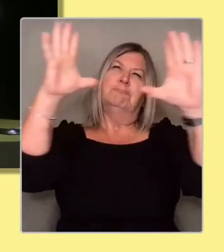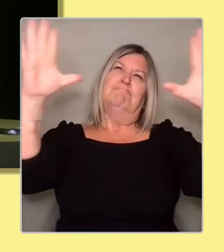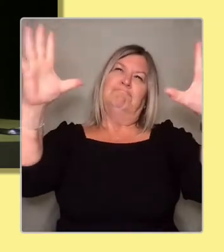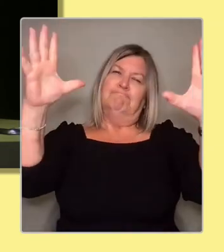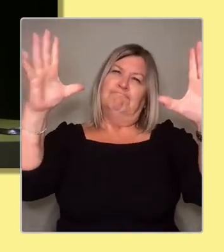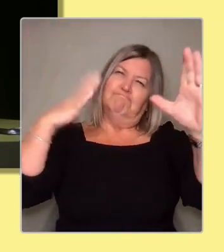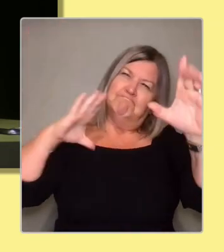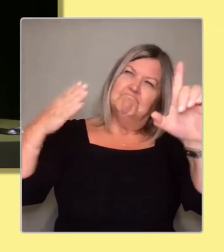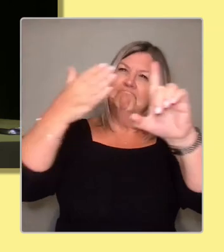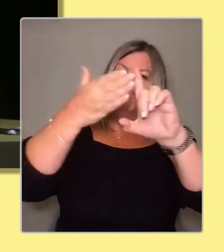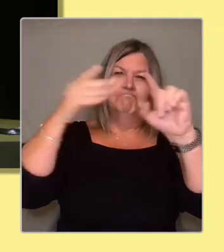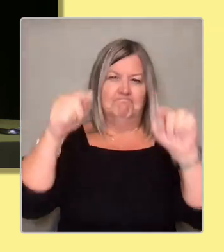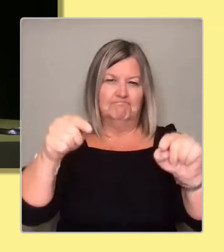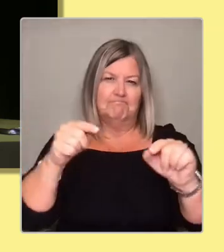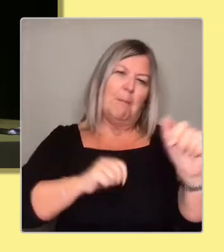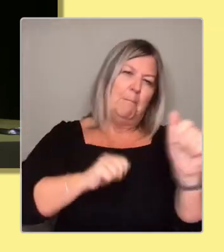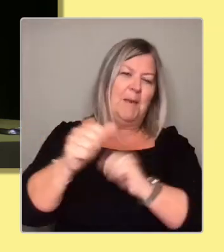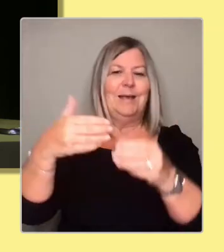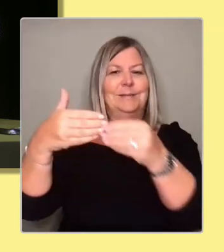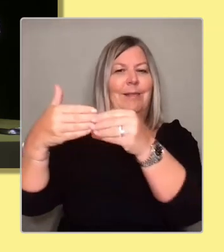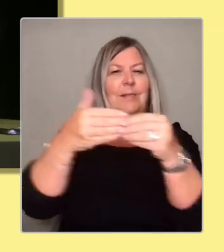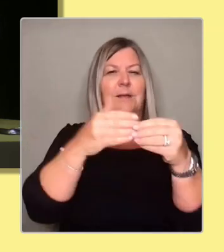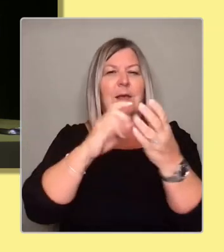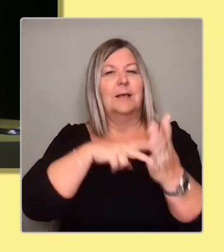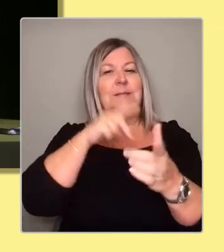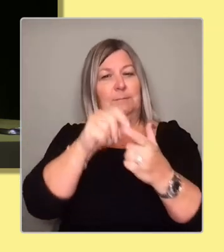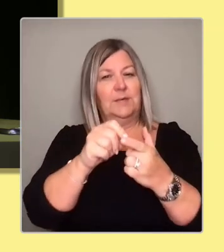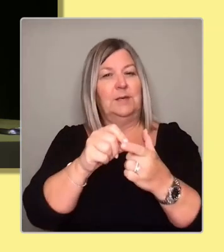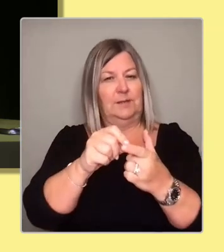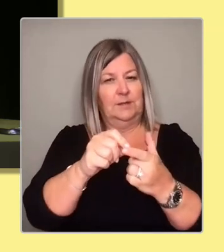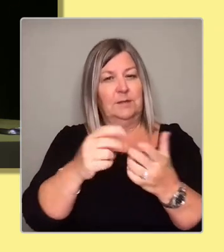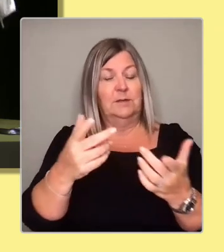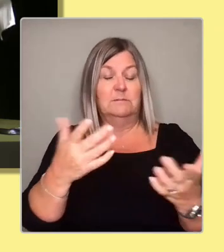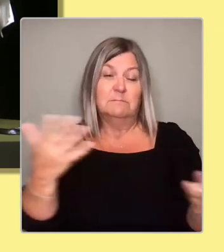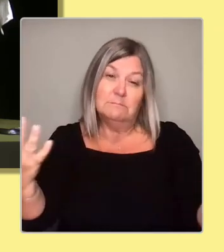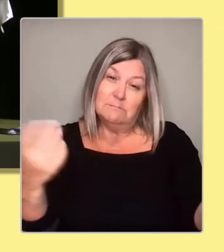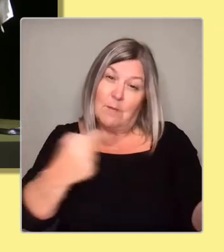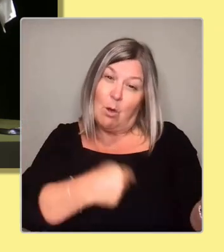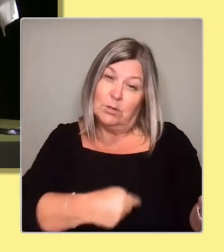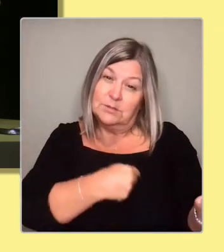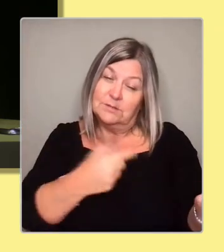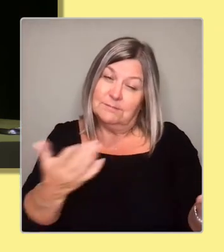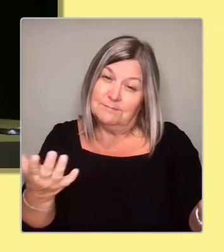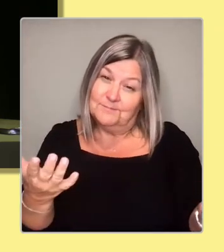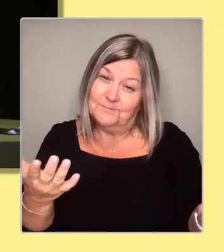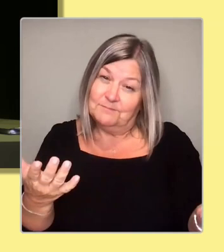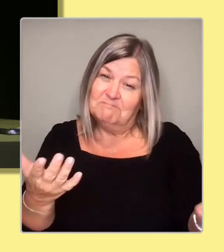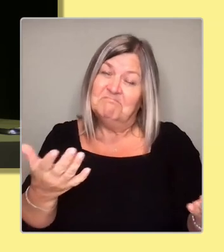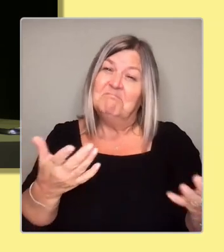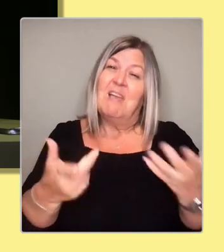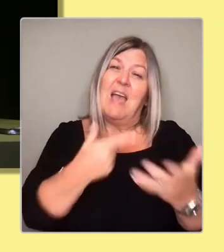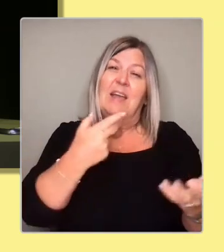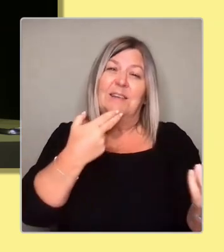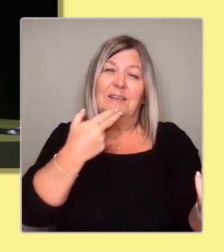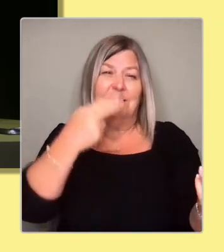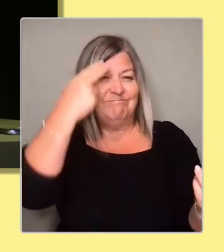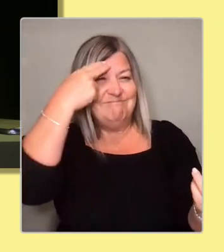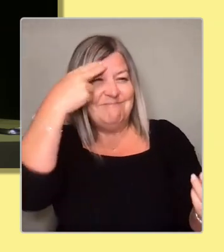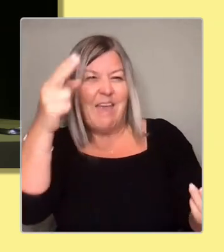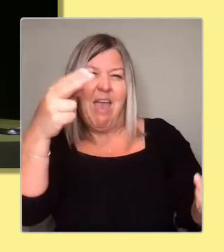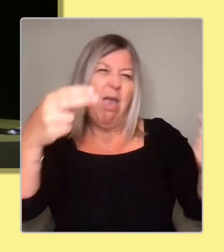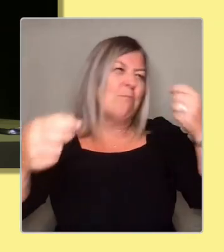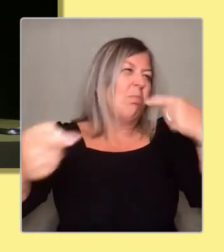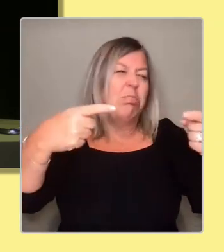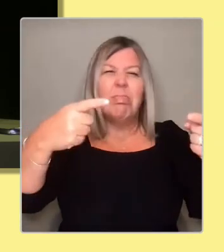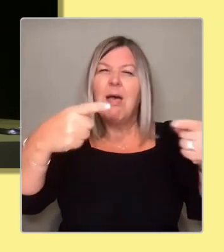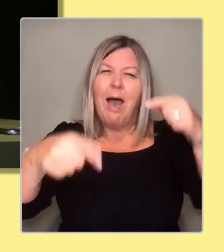for the SNP. Because let's be honest, any mudslinging, any personal attacks, they only benefit